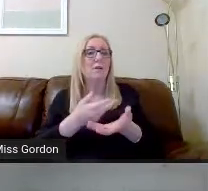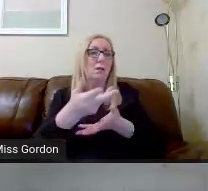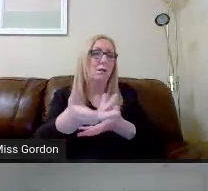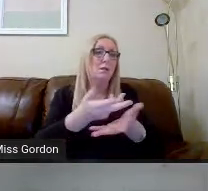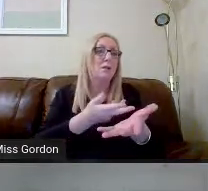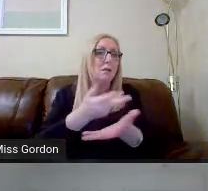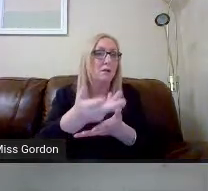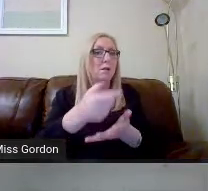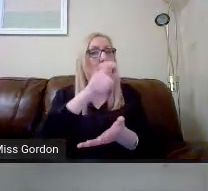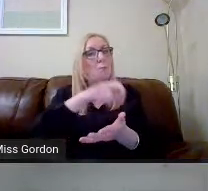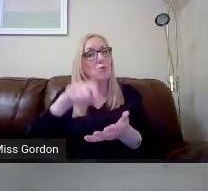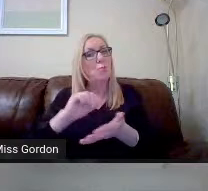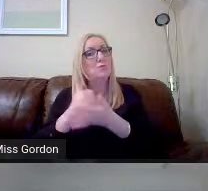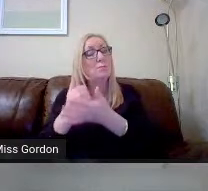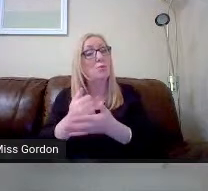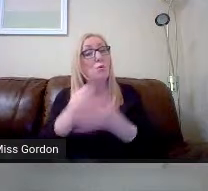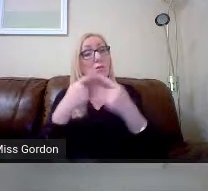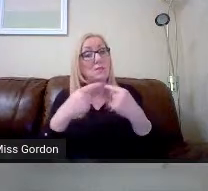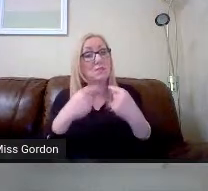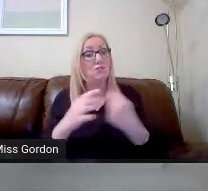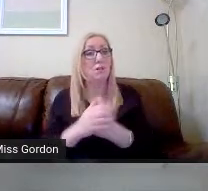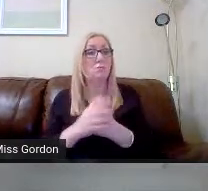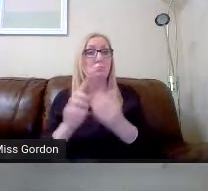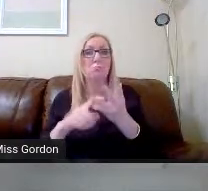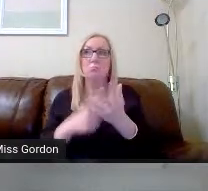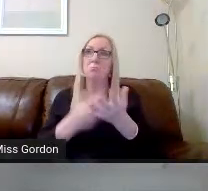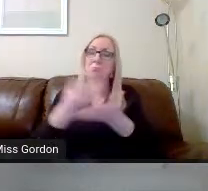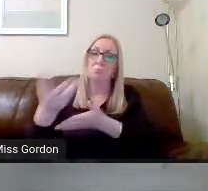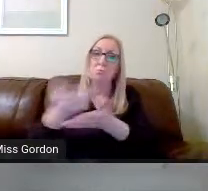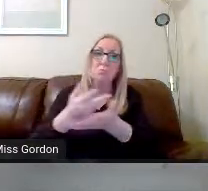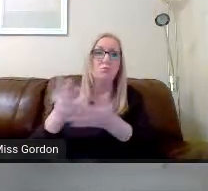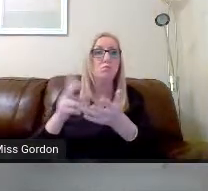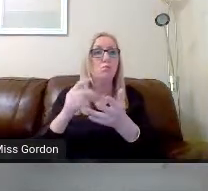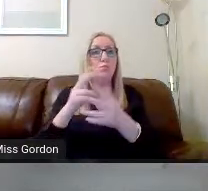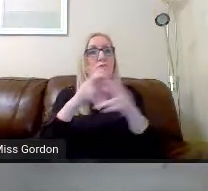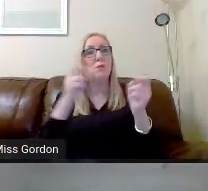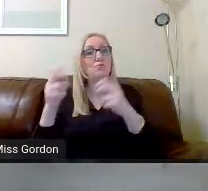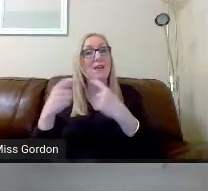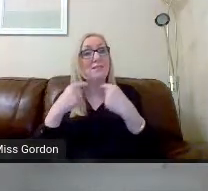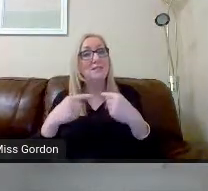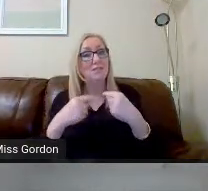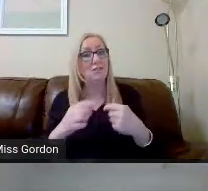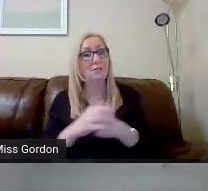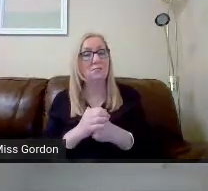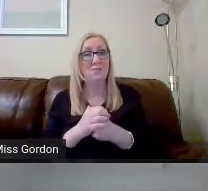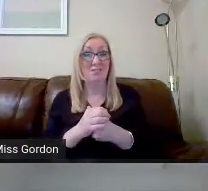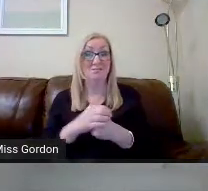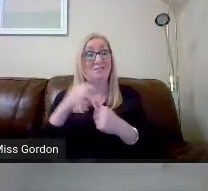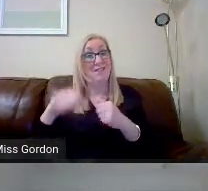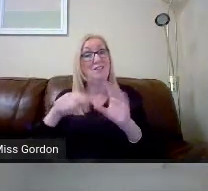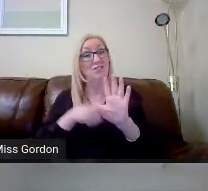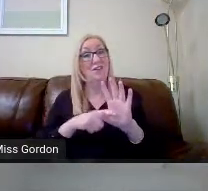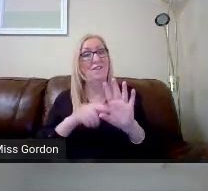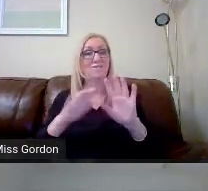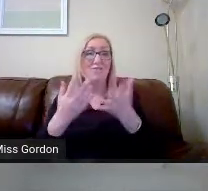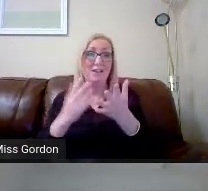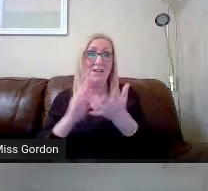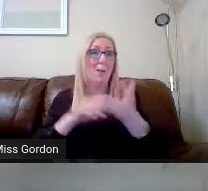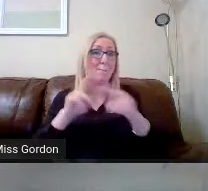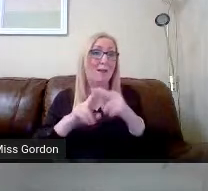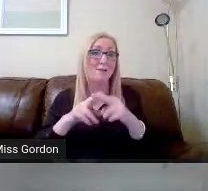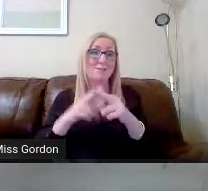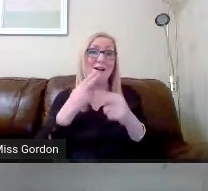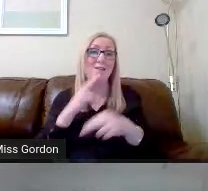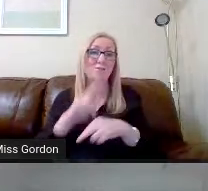your subject teachers, obviously, the parents' afternoon isn't going ahead. But hopefully, your